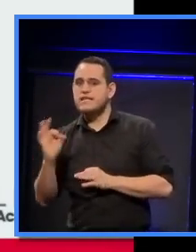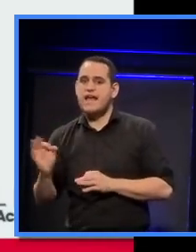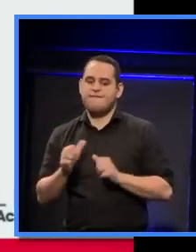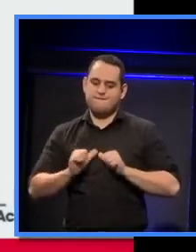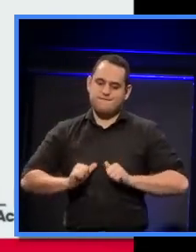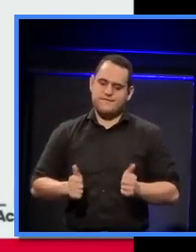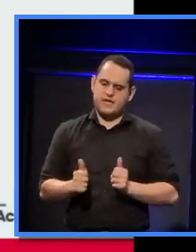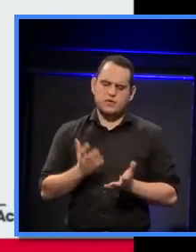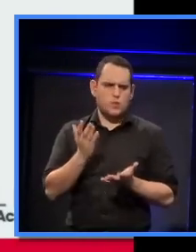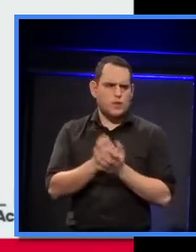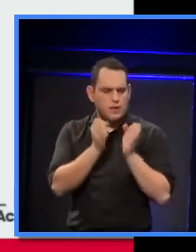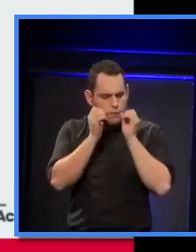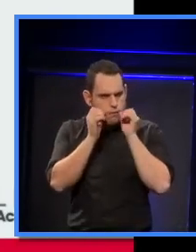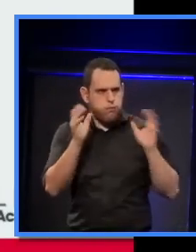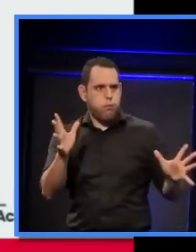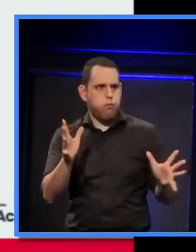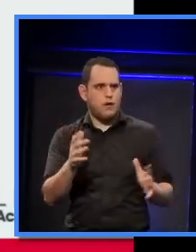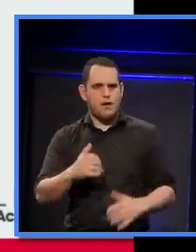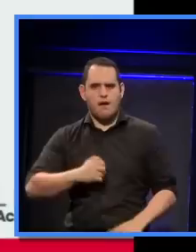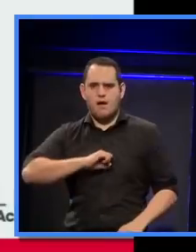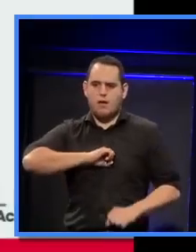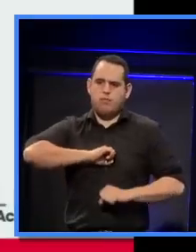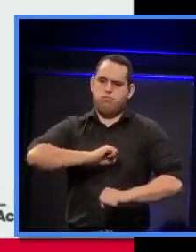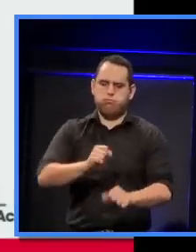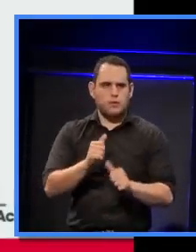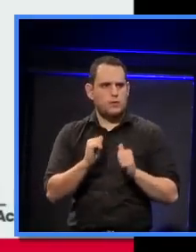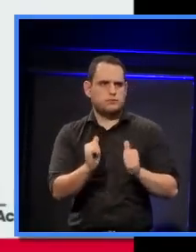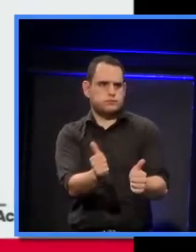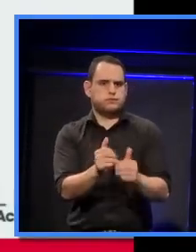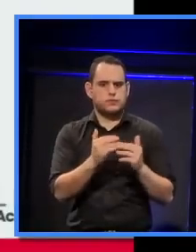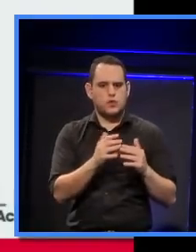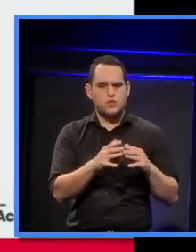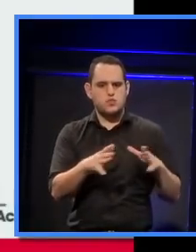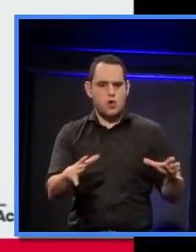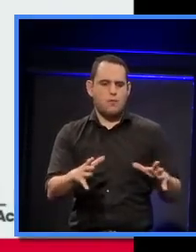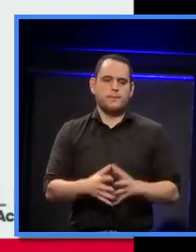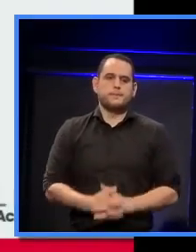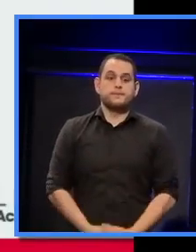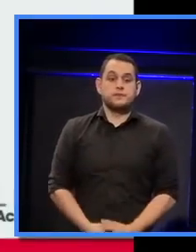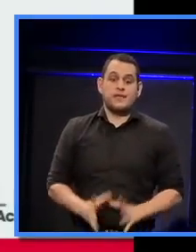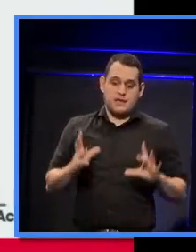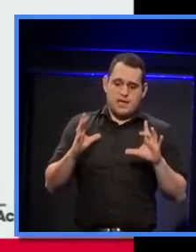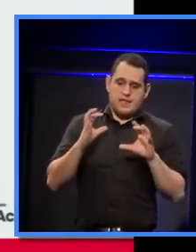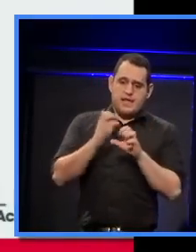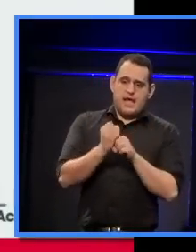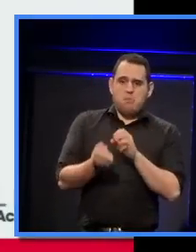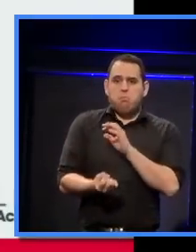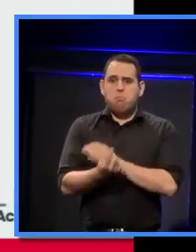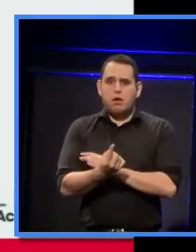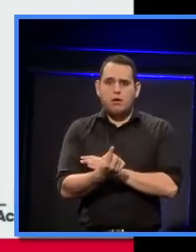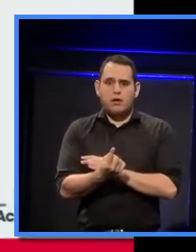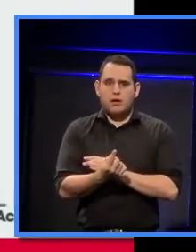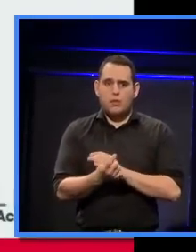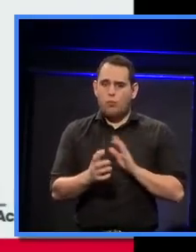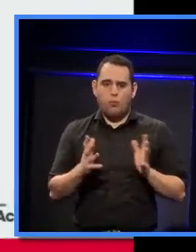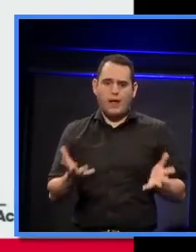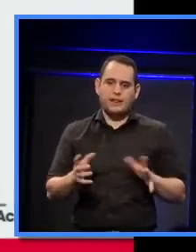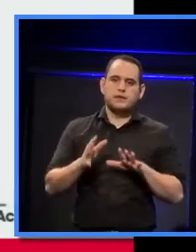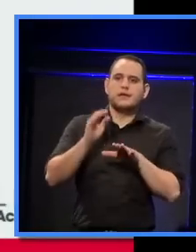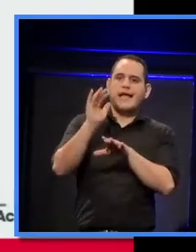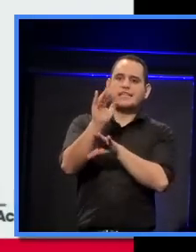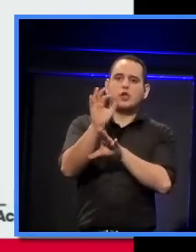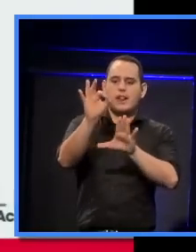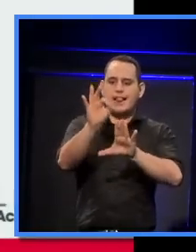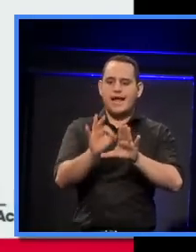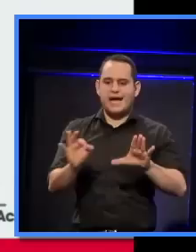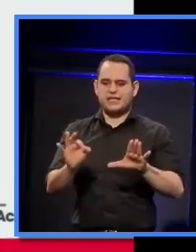absolutely stunning room. So, the outcome overall. The external architecture, apart